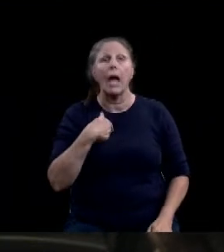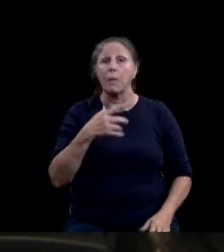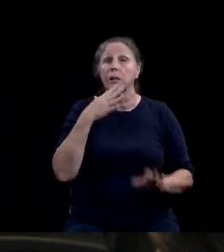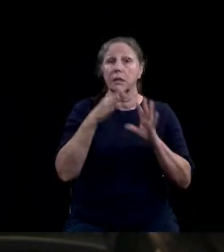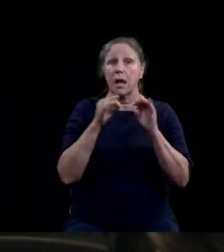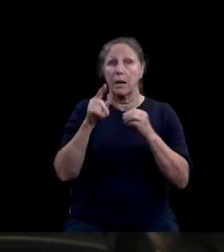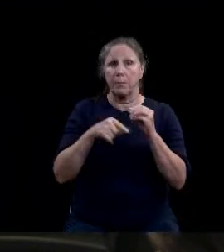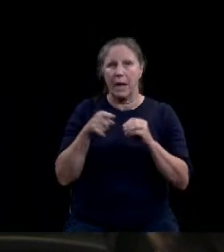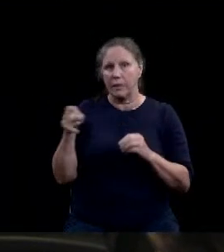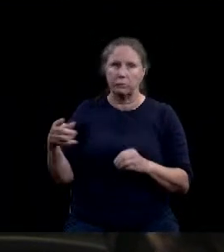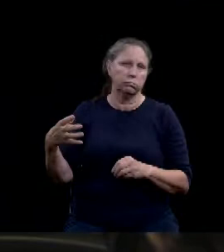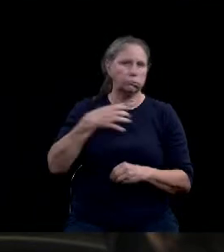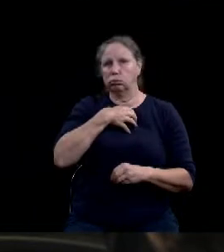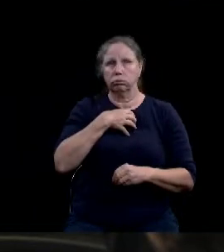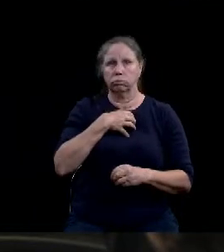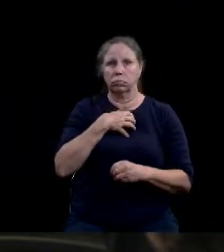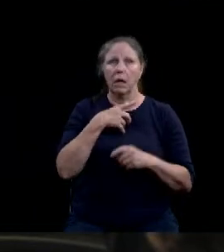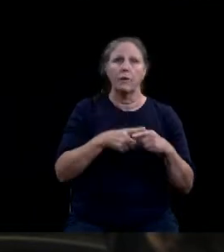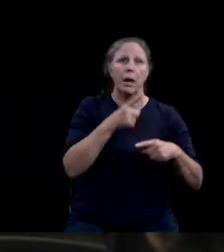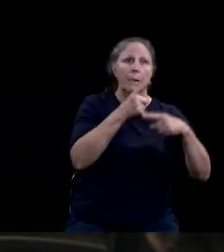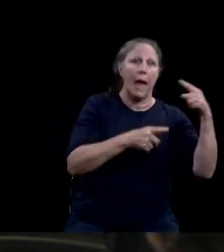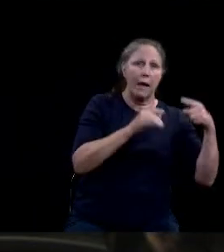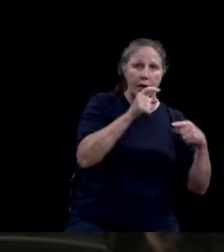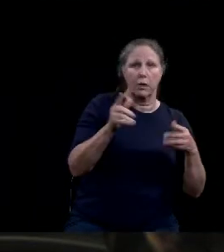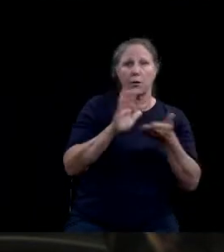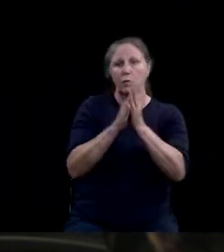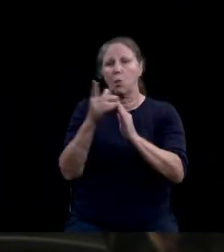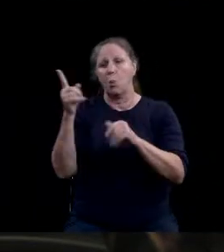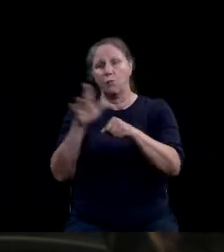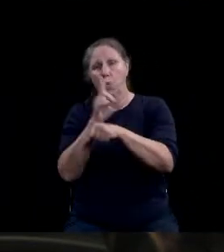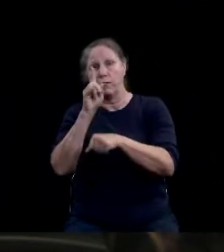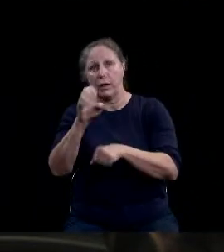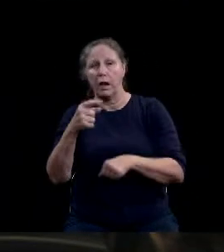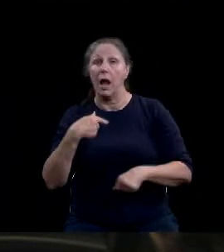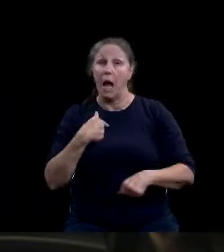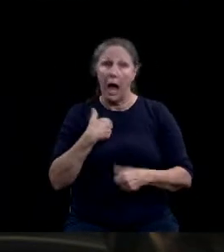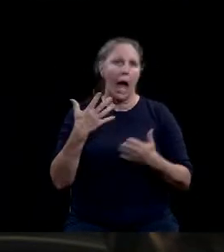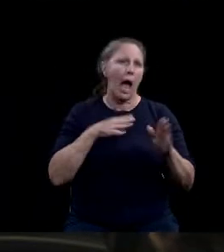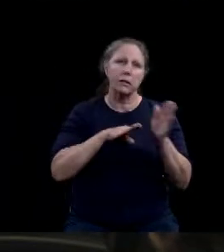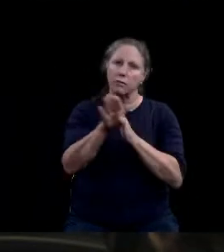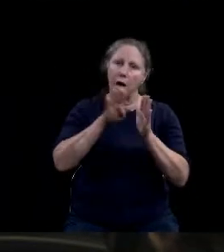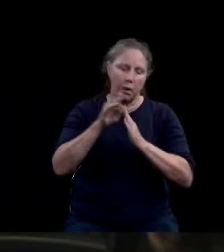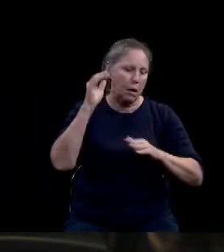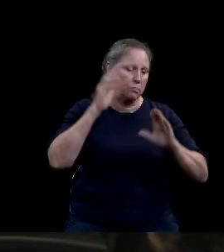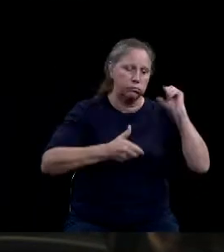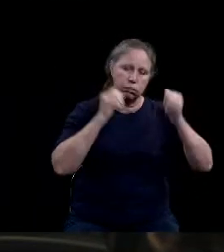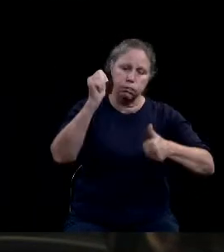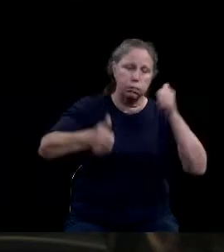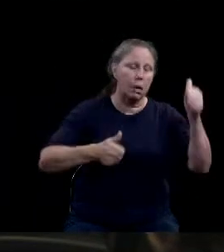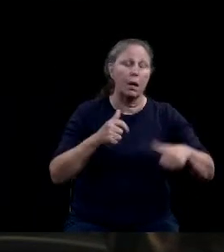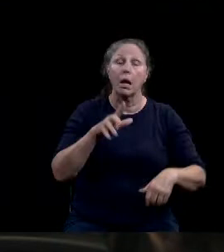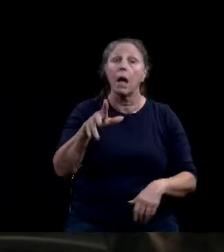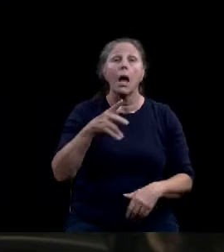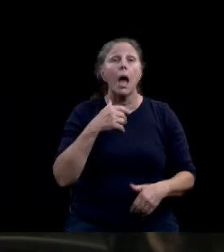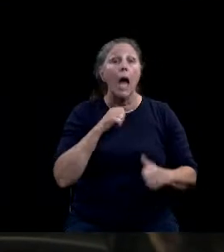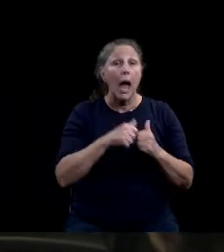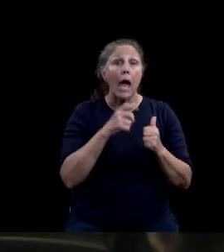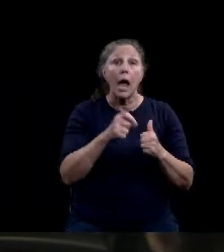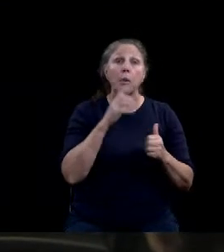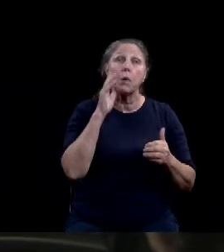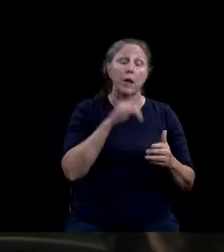one acre lots. I do a lot of development and there's not any issues with a low pressure dosage system. That's not the problem.